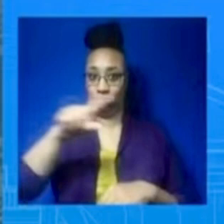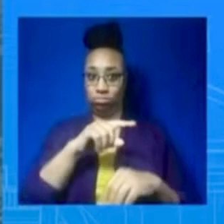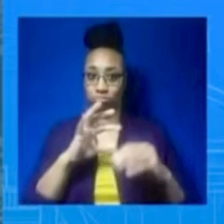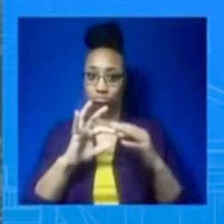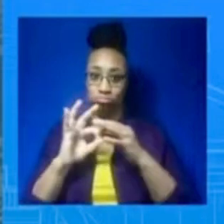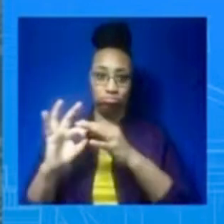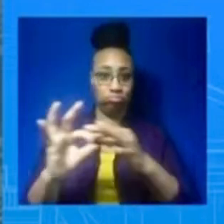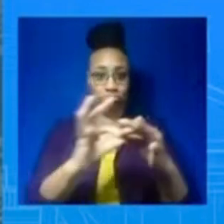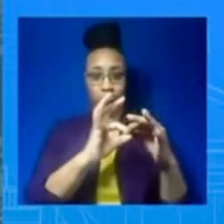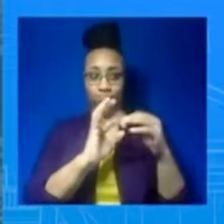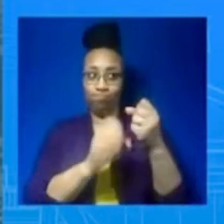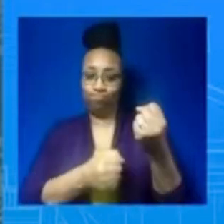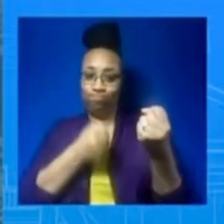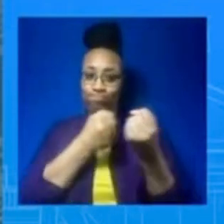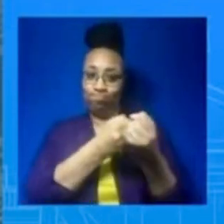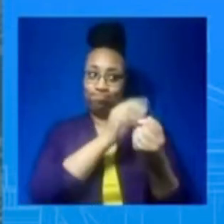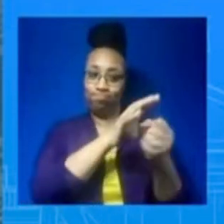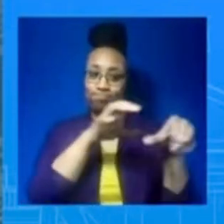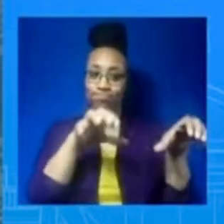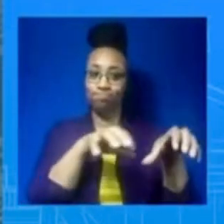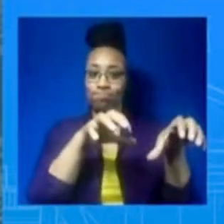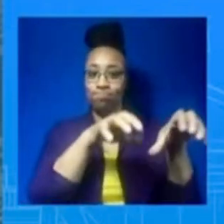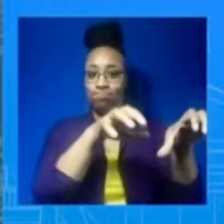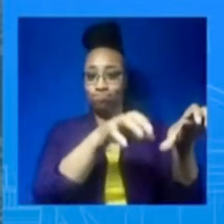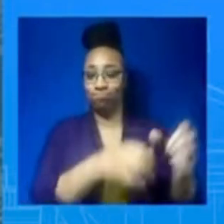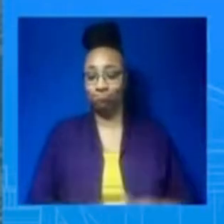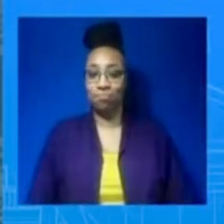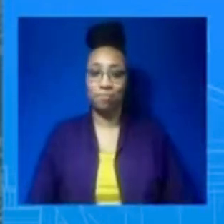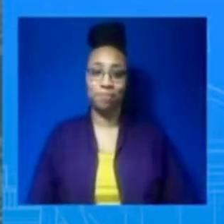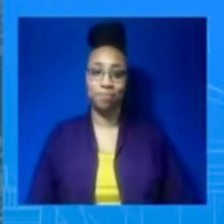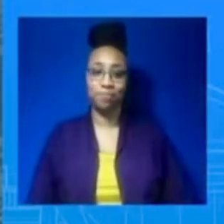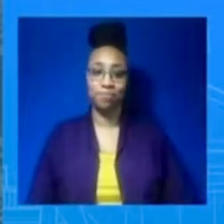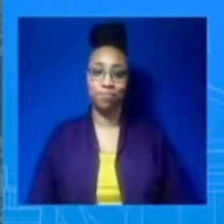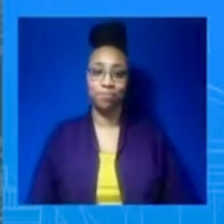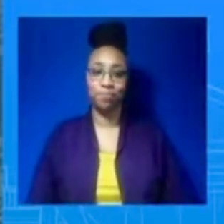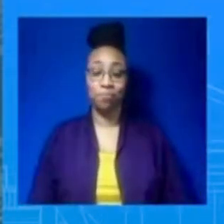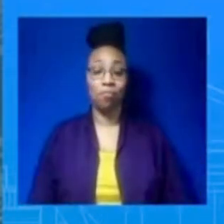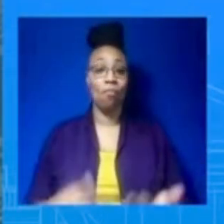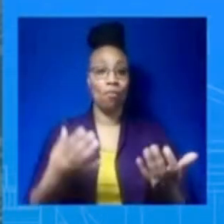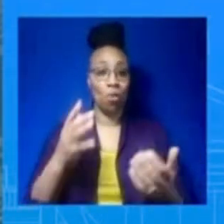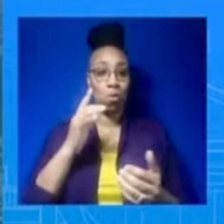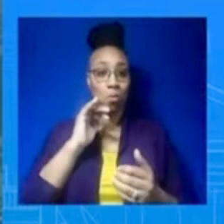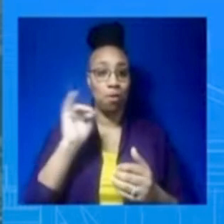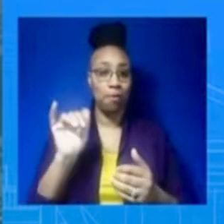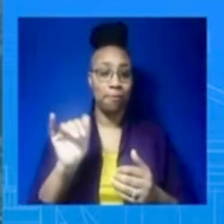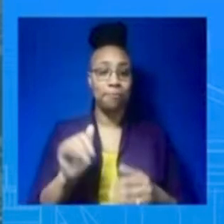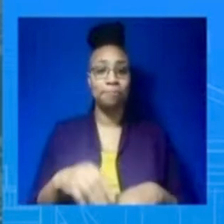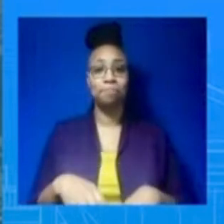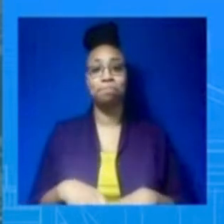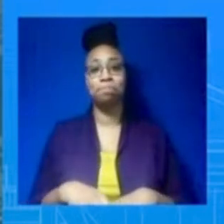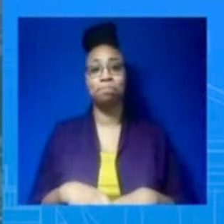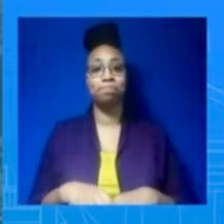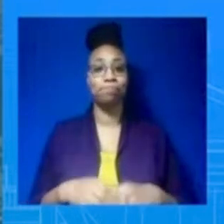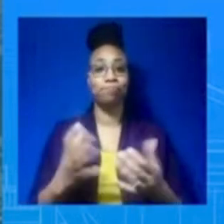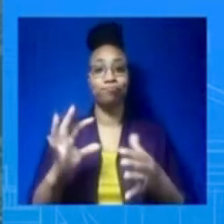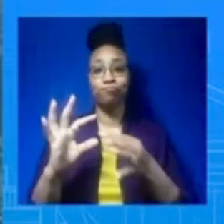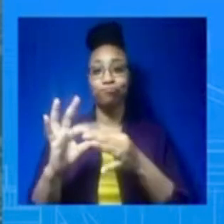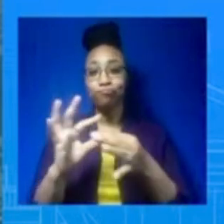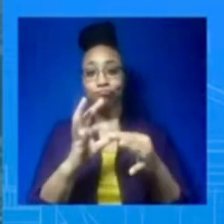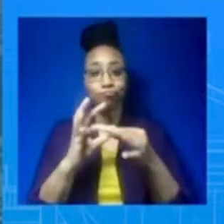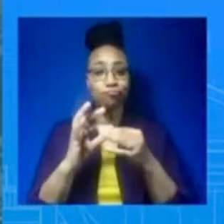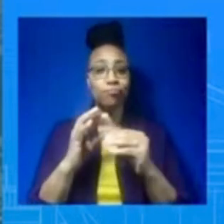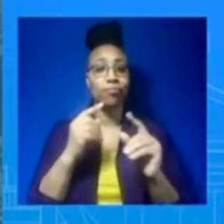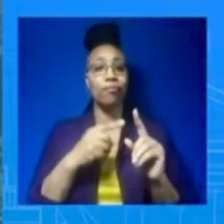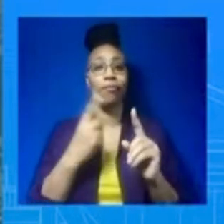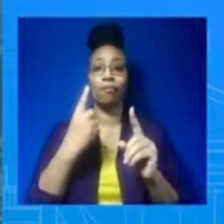also deliver remarks ahead of the one-year anniversary of Russia's invasion of Ukraine. And joining me today from the National Security Council is